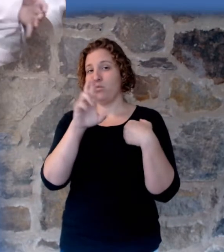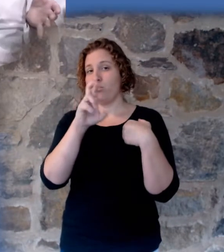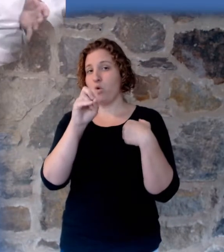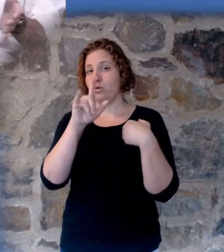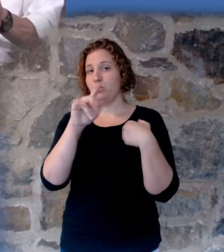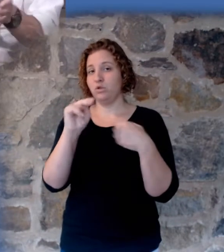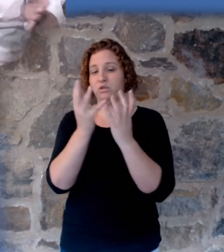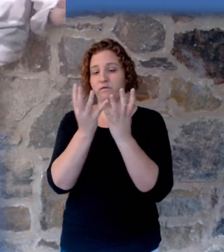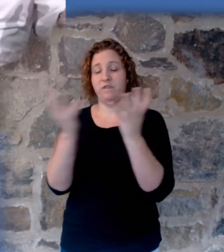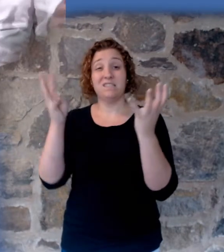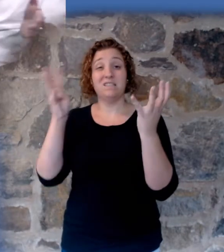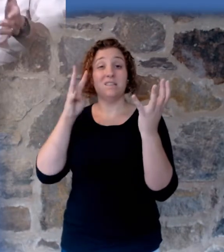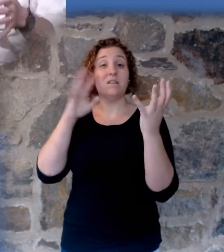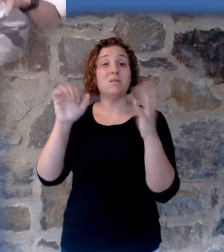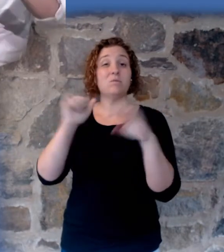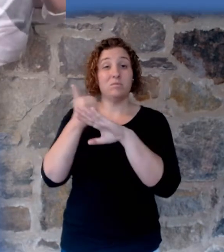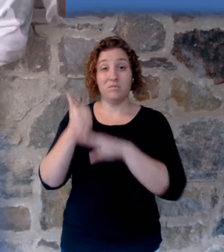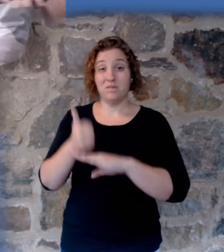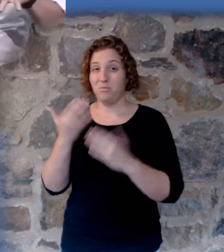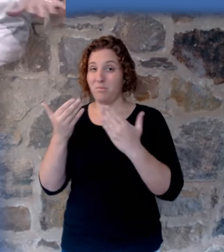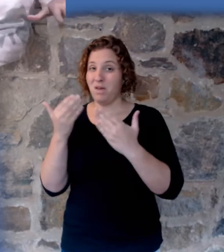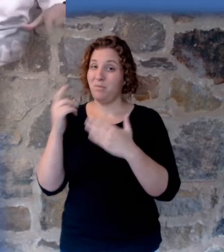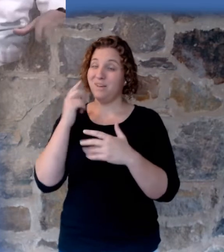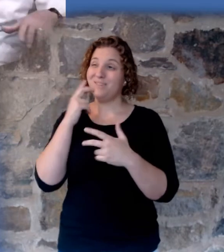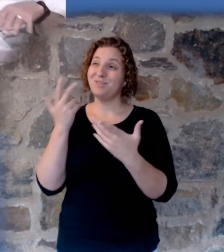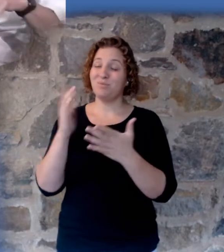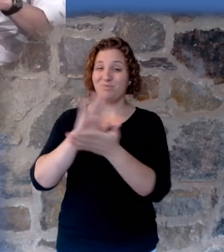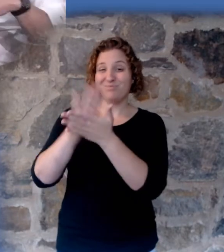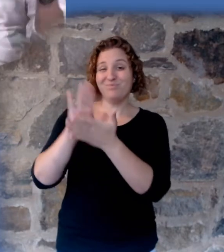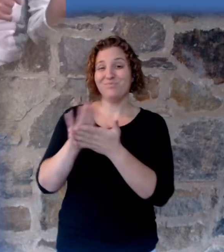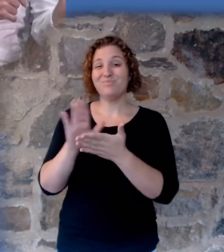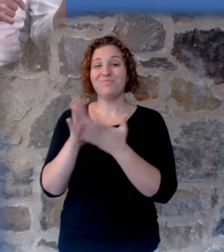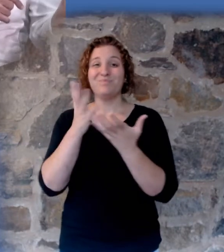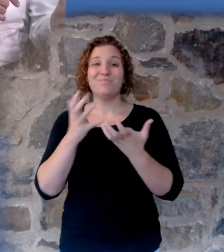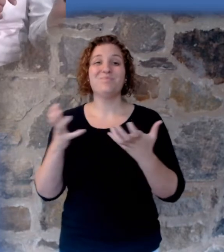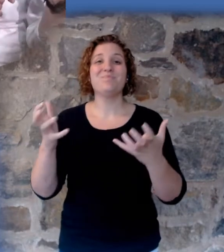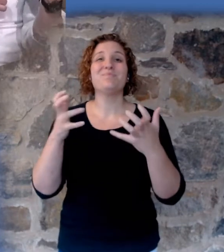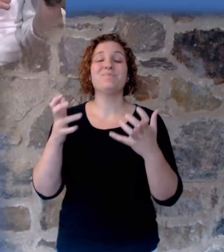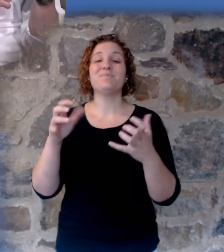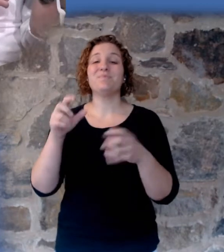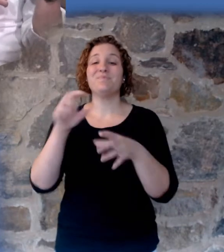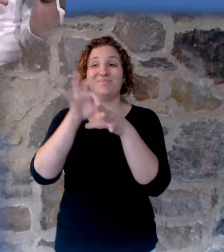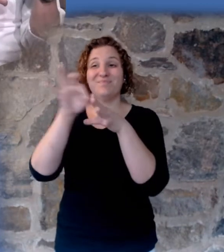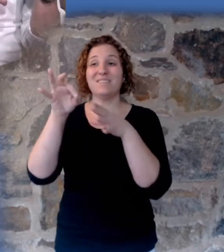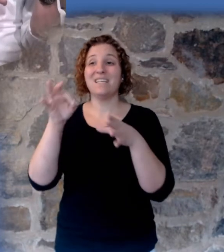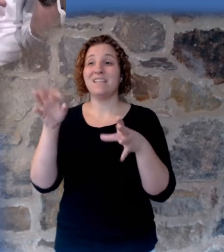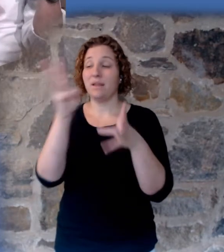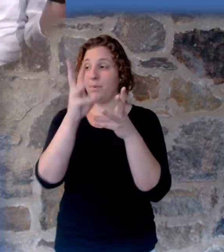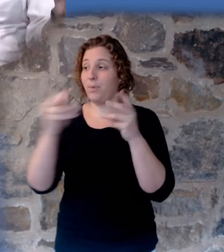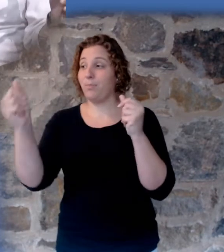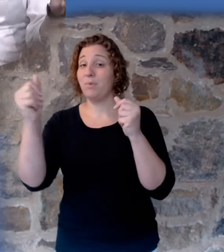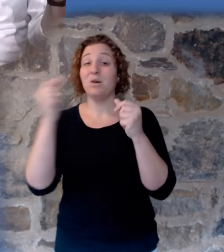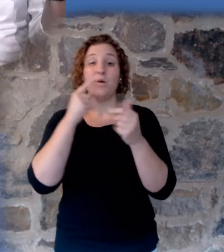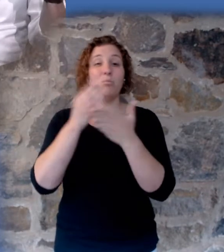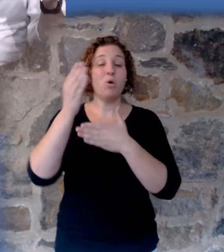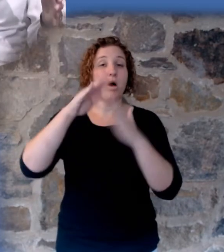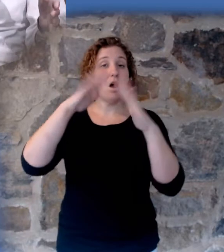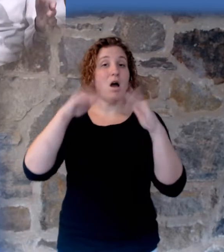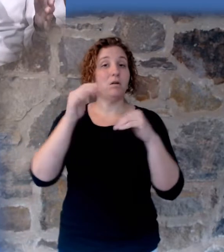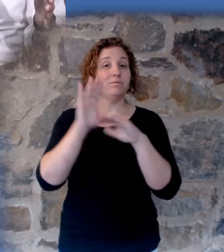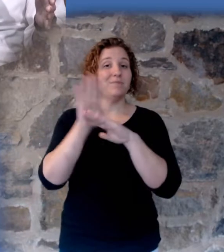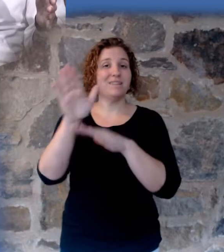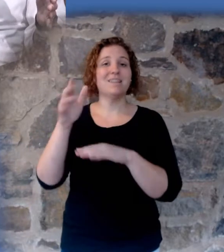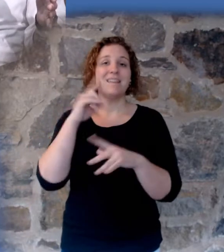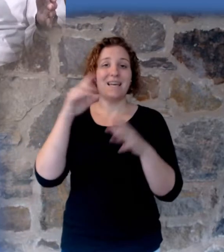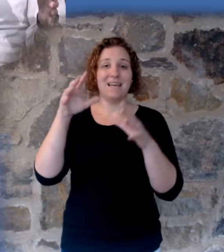already just the stuff. Maybe they just did your lawn, put it all out, hydro-seeded it, and off it went. We bought our house years ago. They hydro-seeded it. We had 11